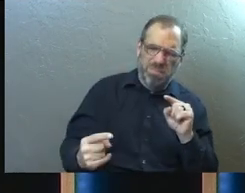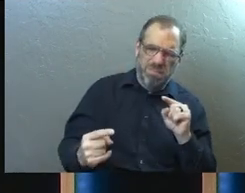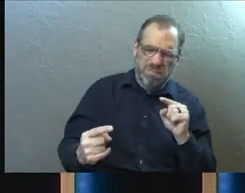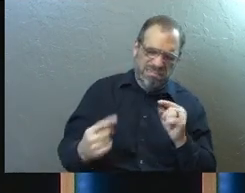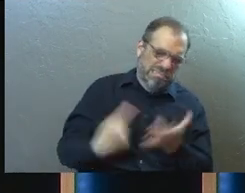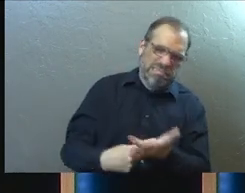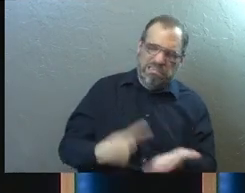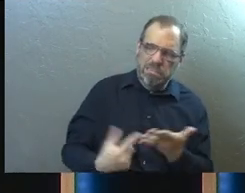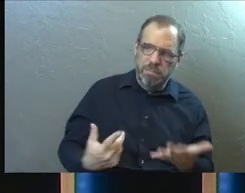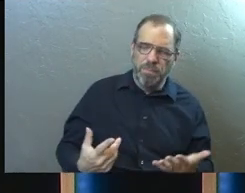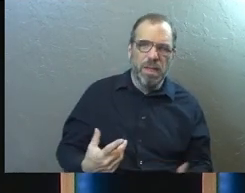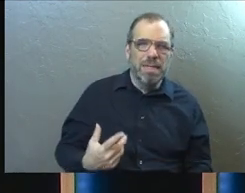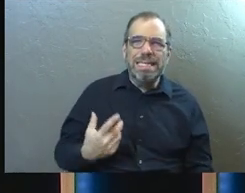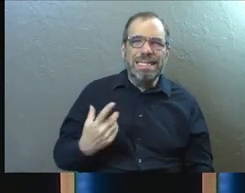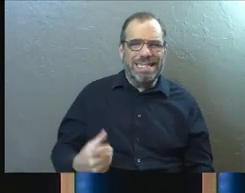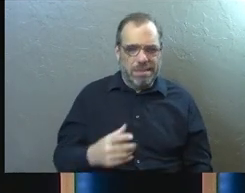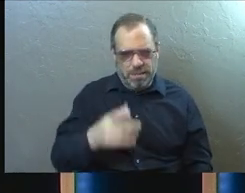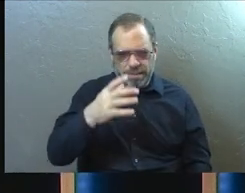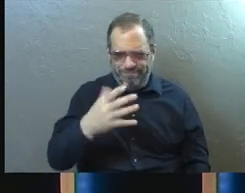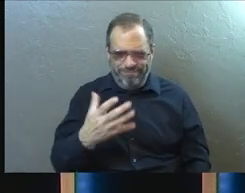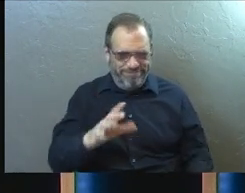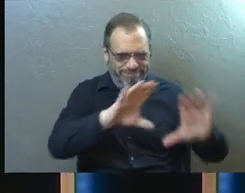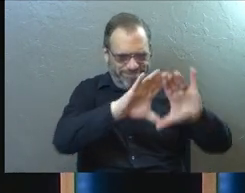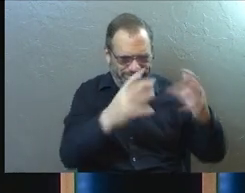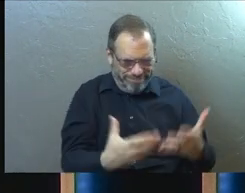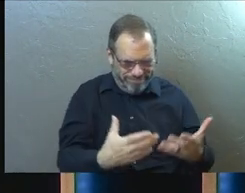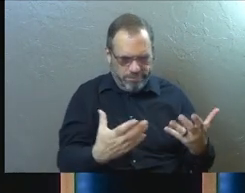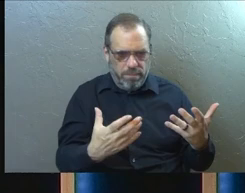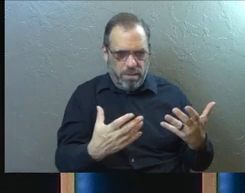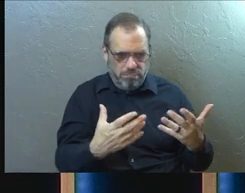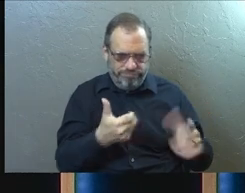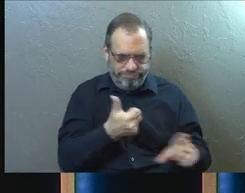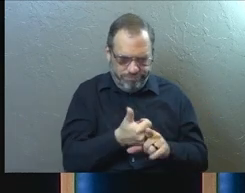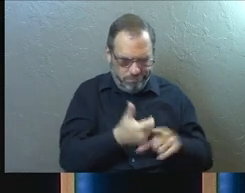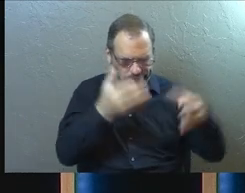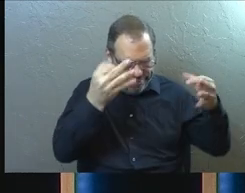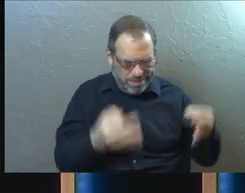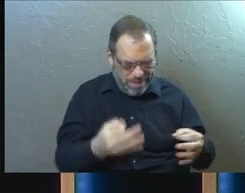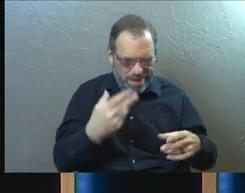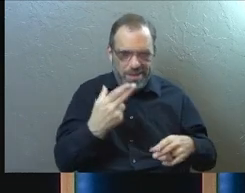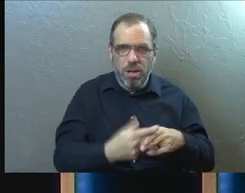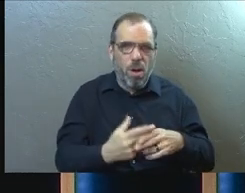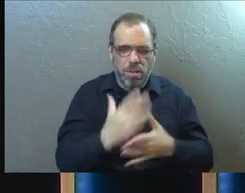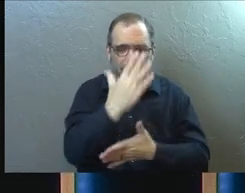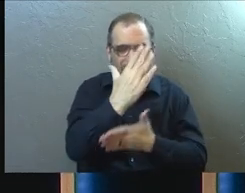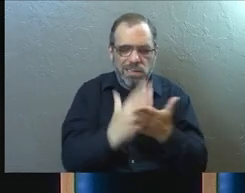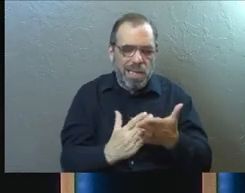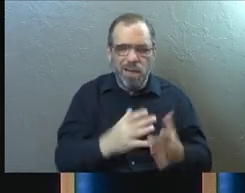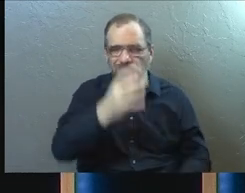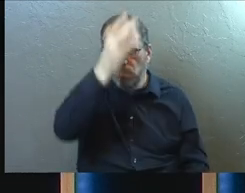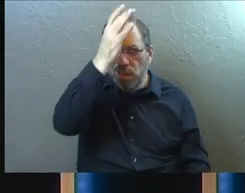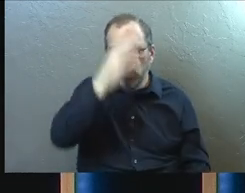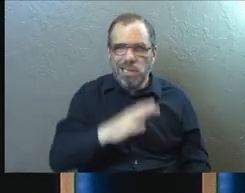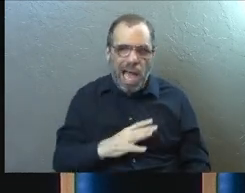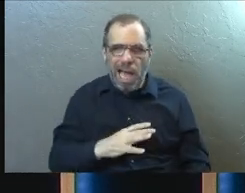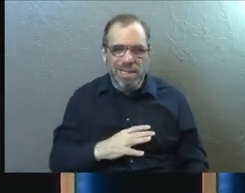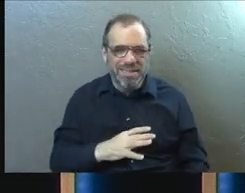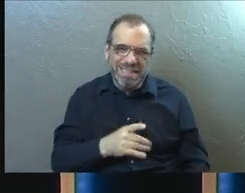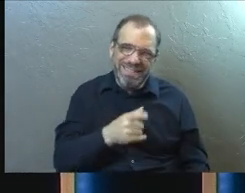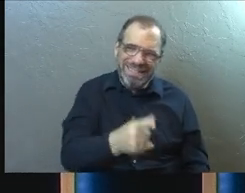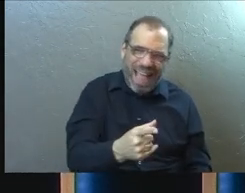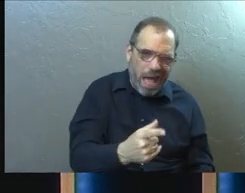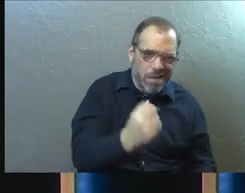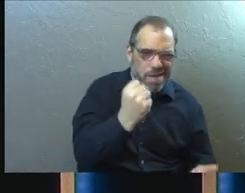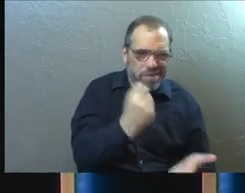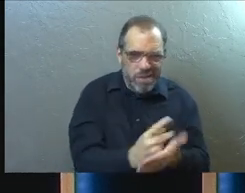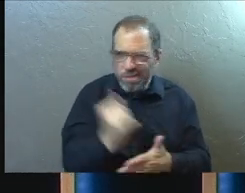vehemently. So we see there's these guys and they just take it on themselves. They're just called some guys, you know. There's just some men. They're not official.